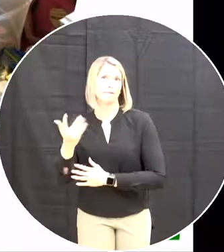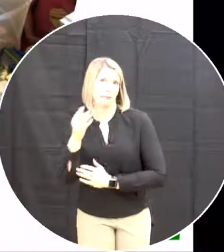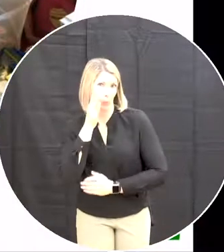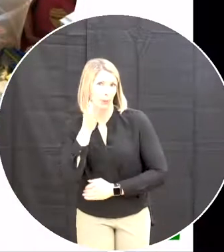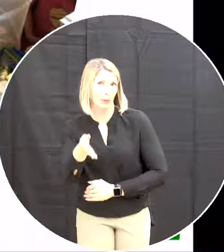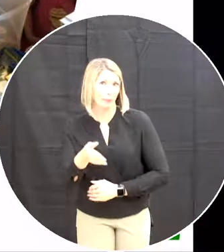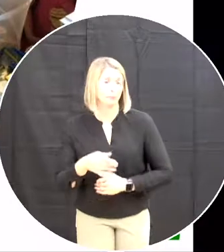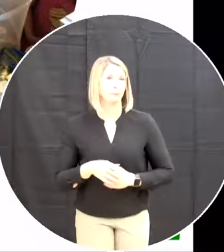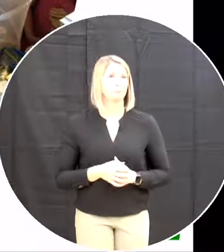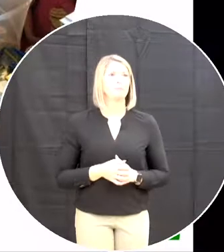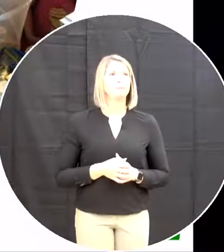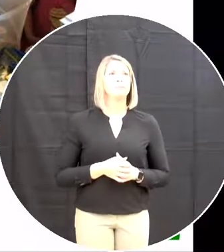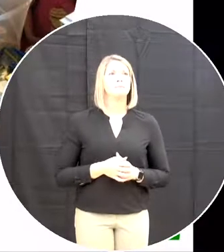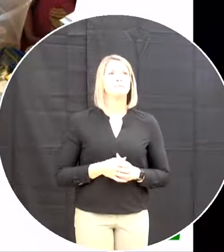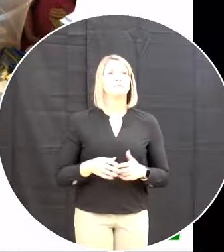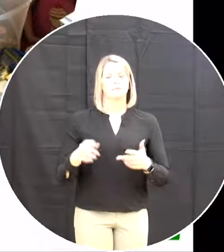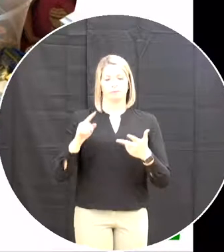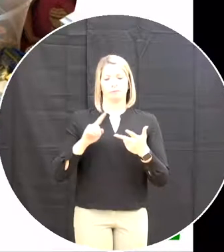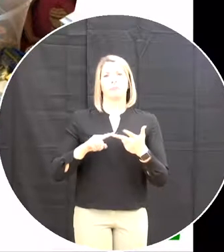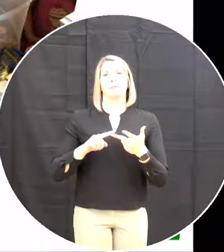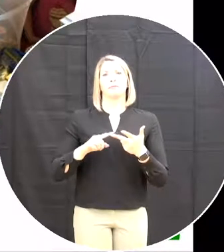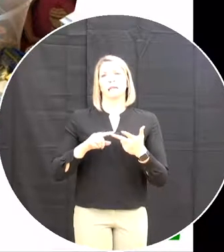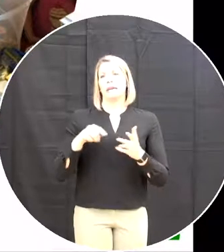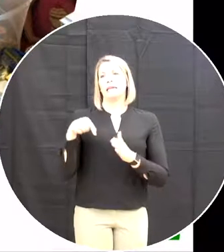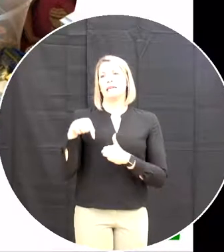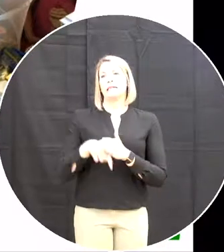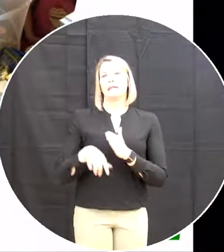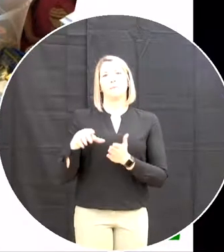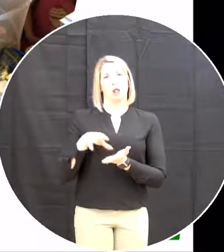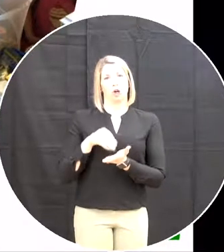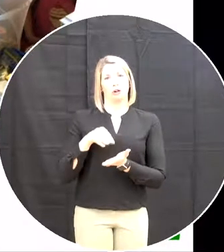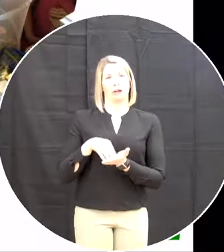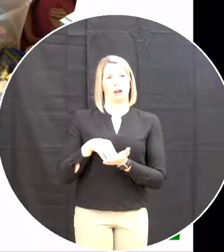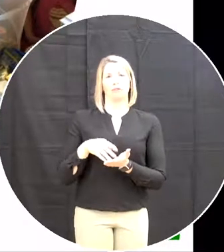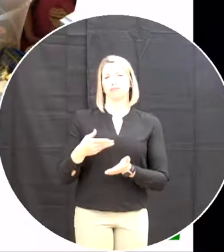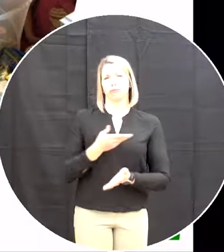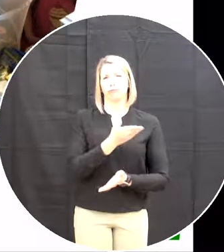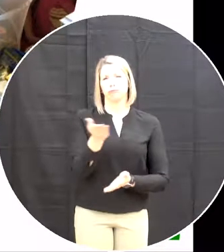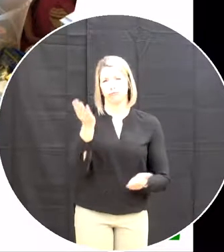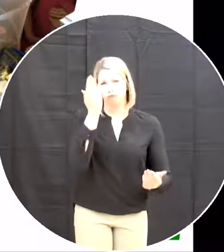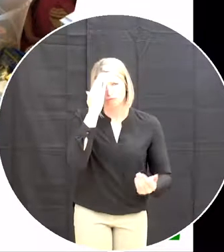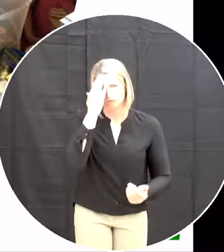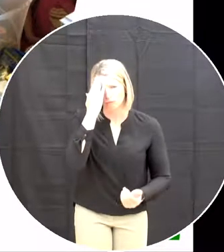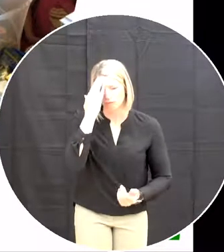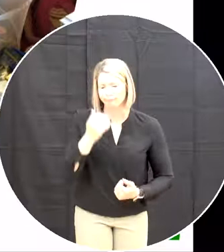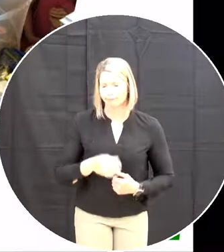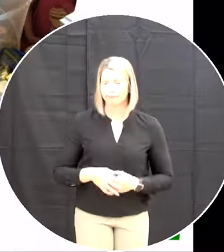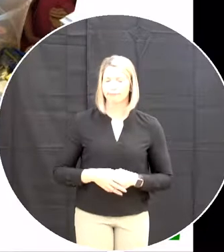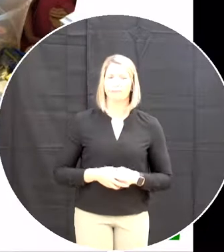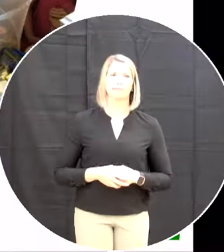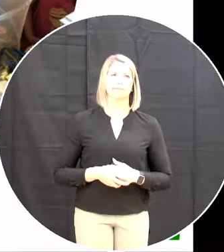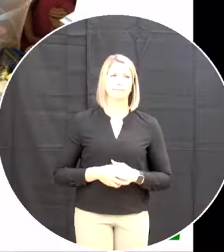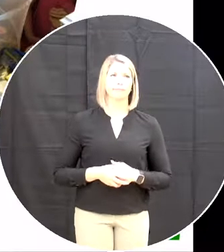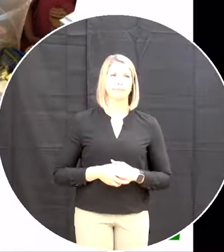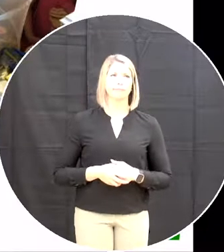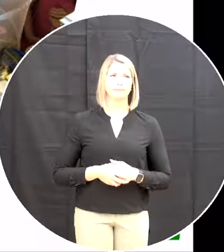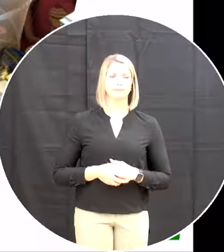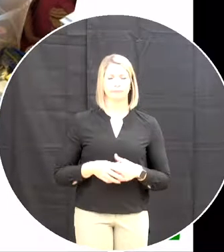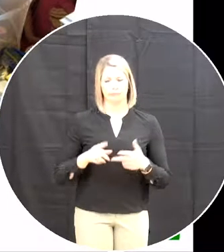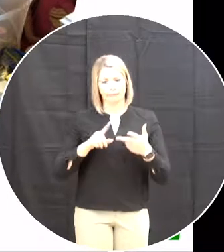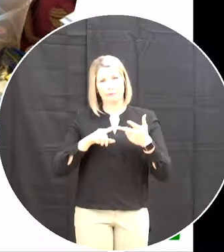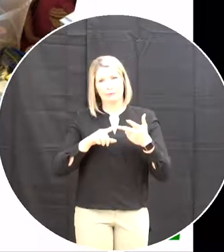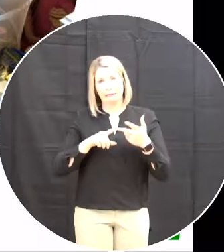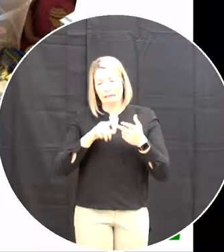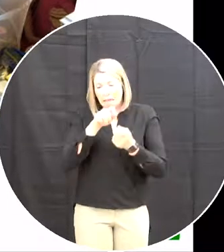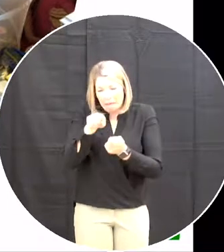Now you've all heard a lot about deep learning And I won't dive into the exact